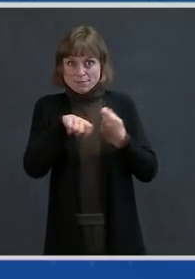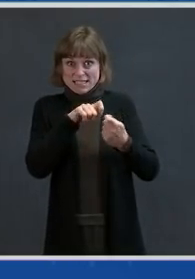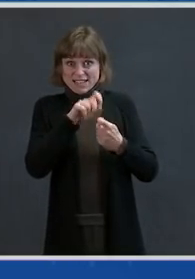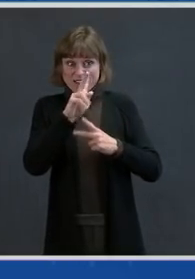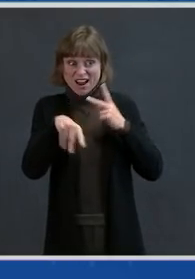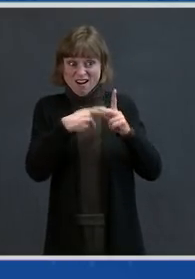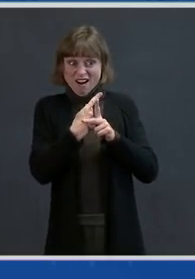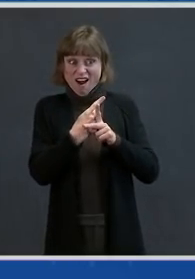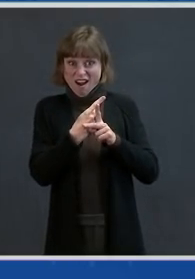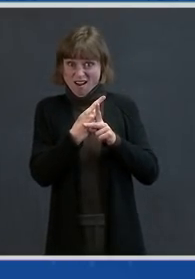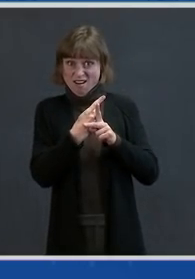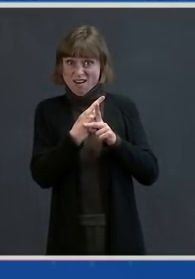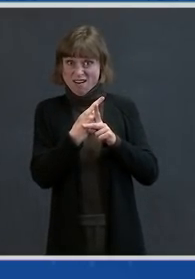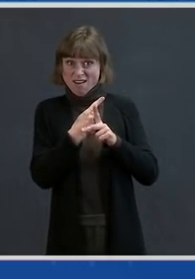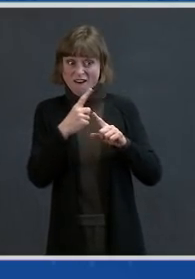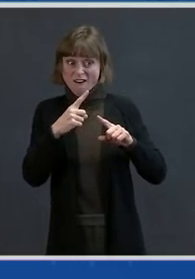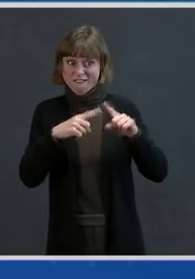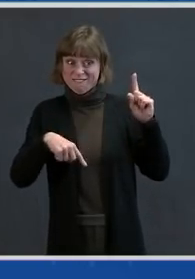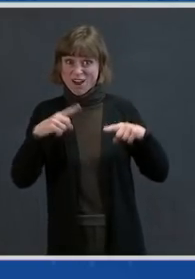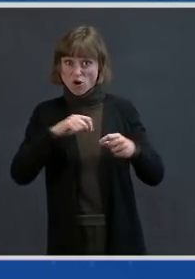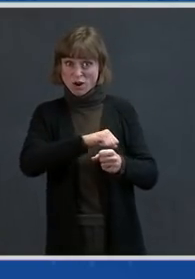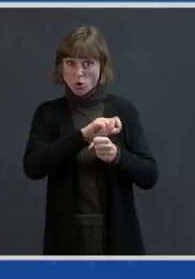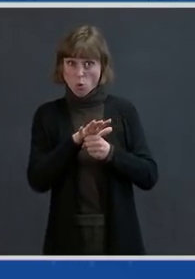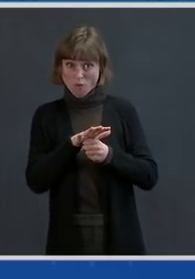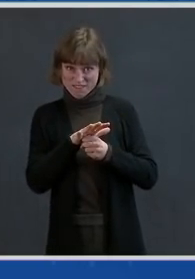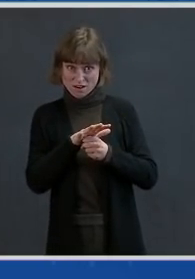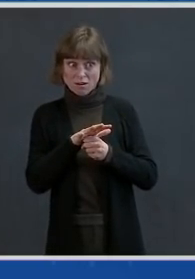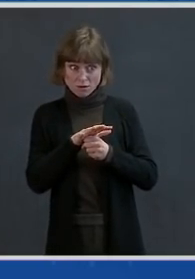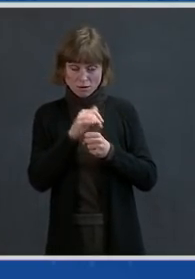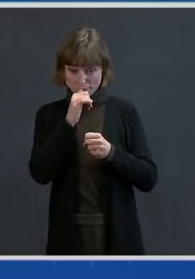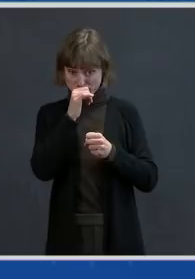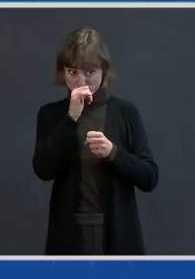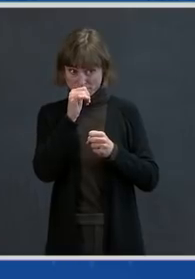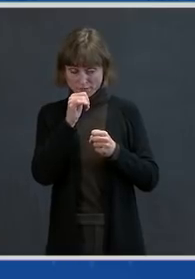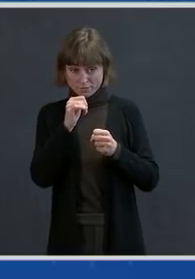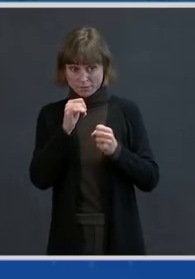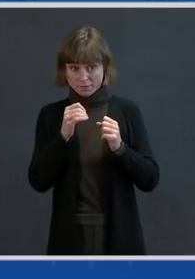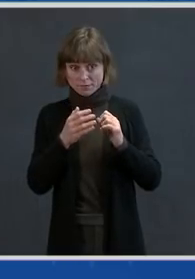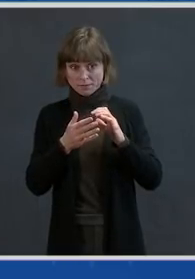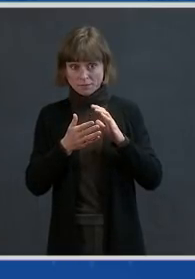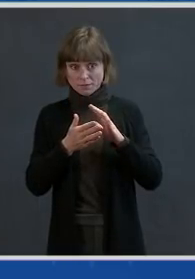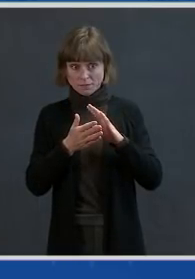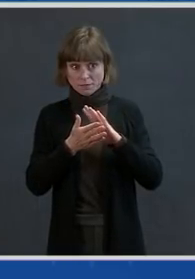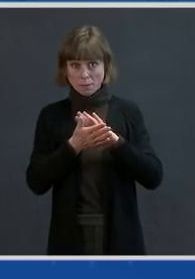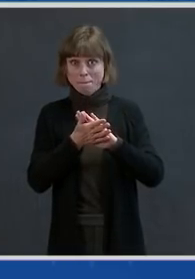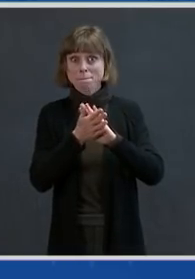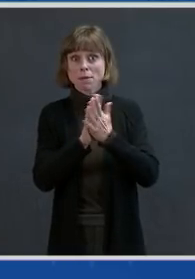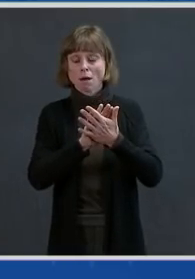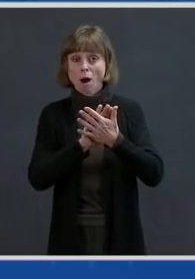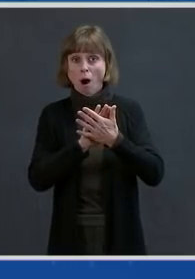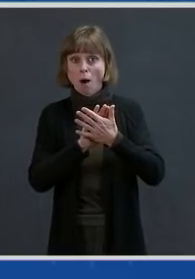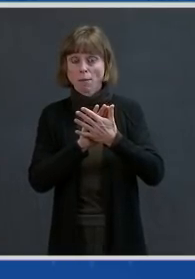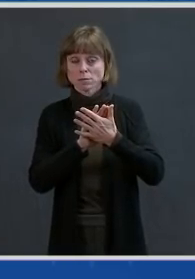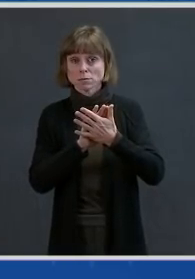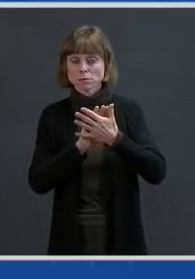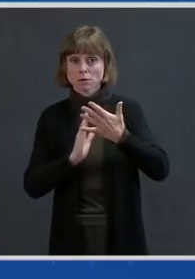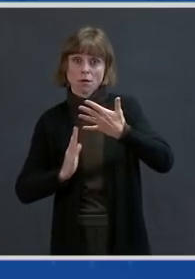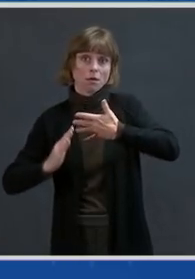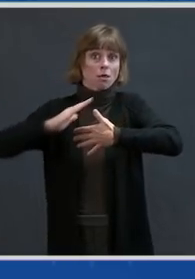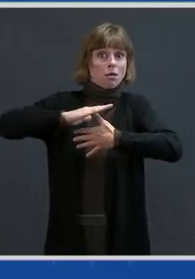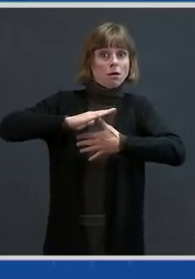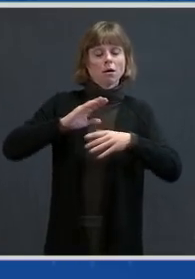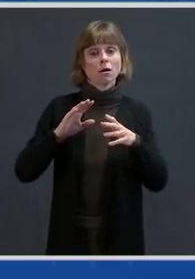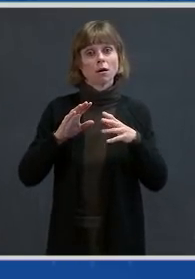assume a significant element of what the outbreak is. In order to be able to